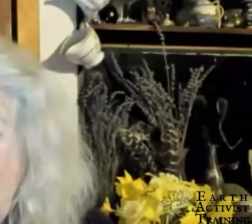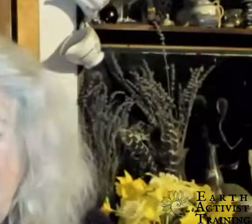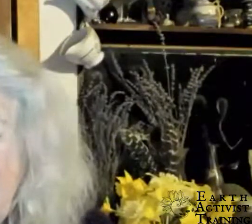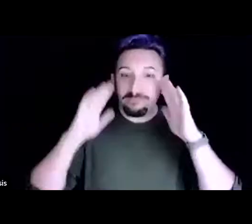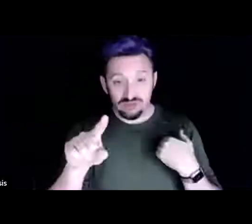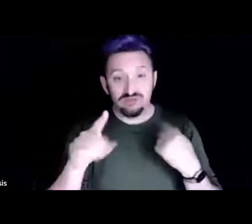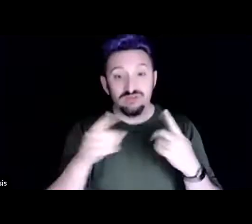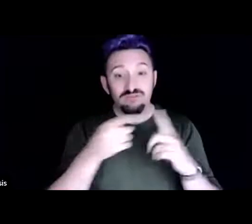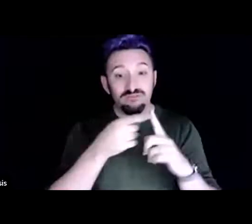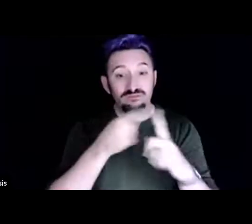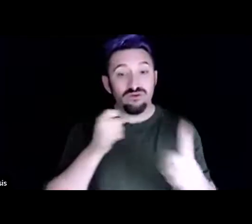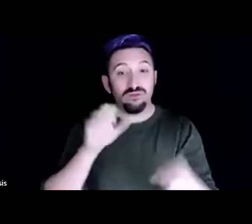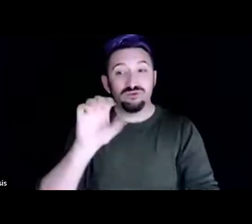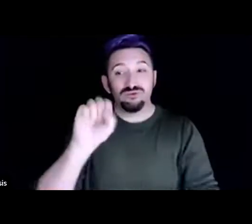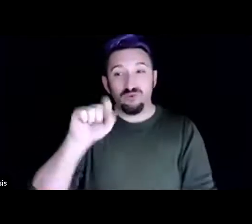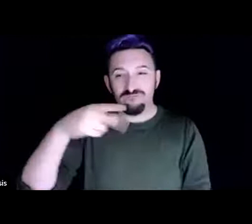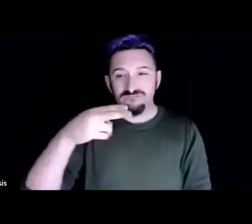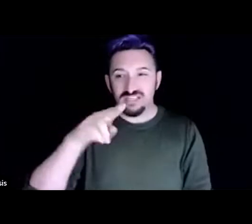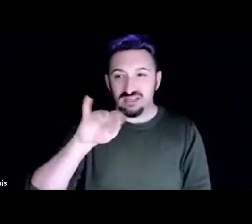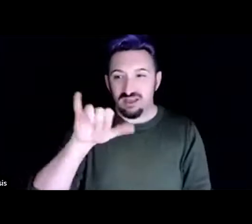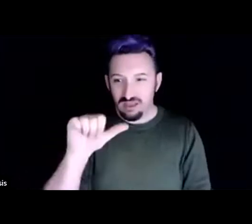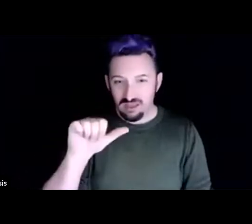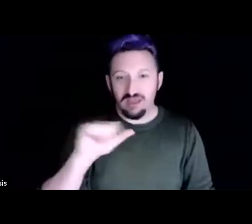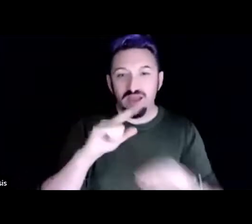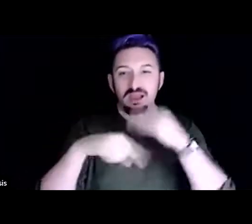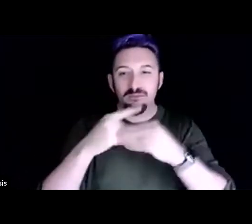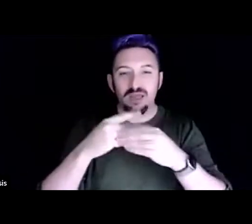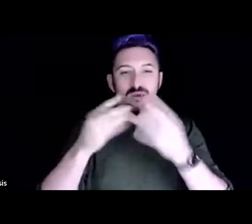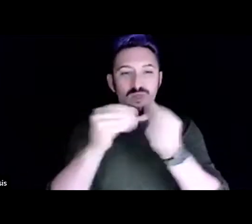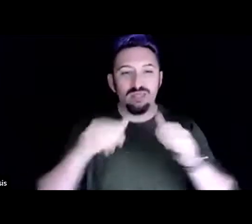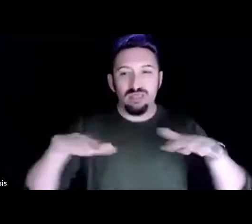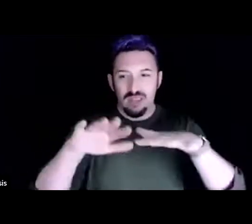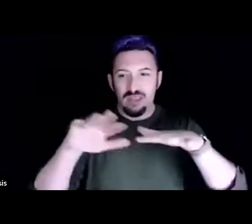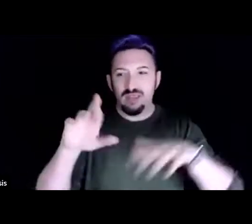land rematriation and sophia you're welcome to speak it out